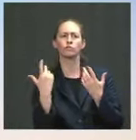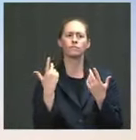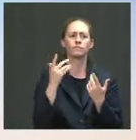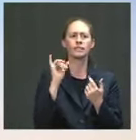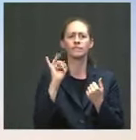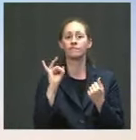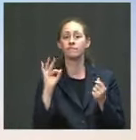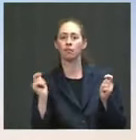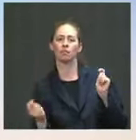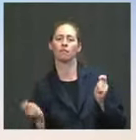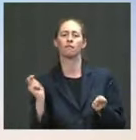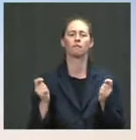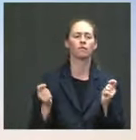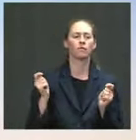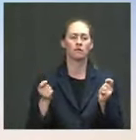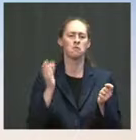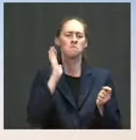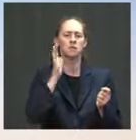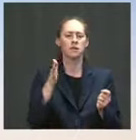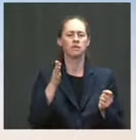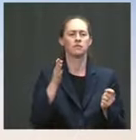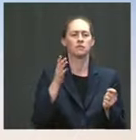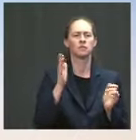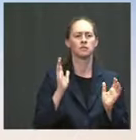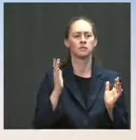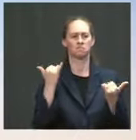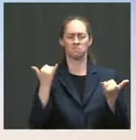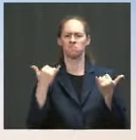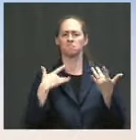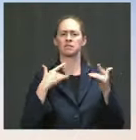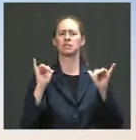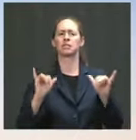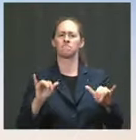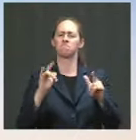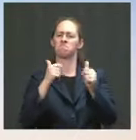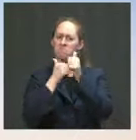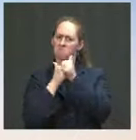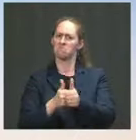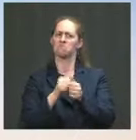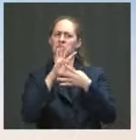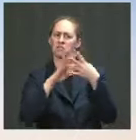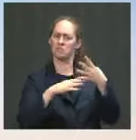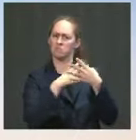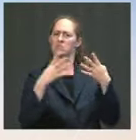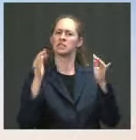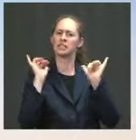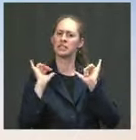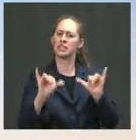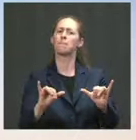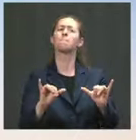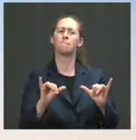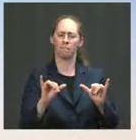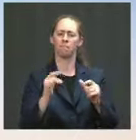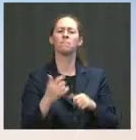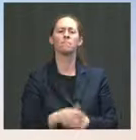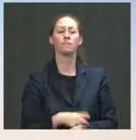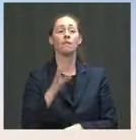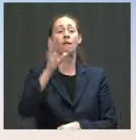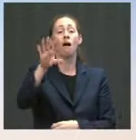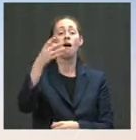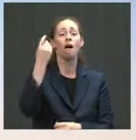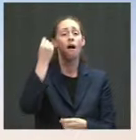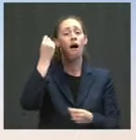are on track to complete our mission by August 31st. I would also note that my DOD colleagues have